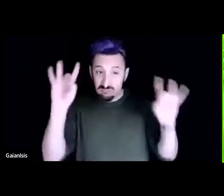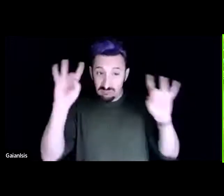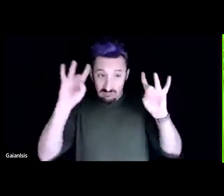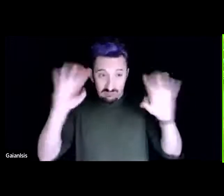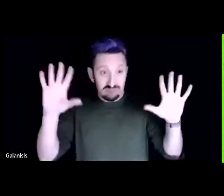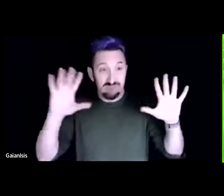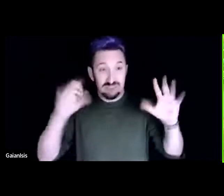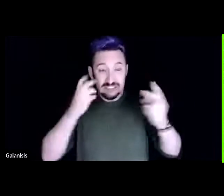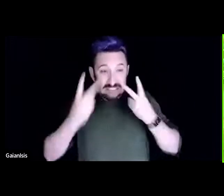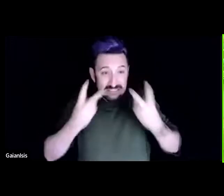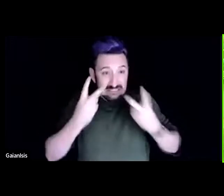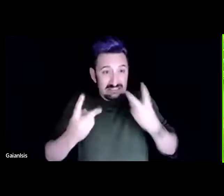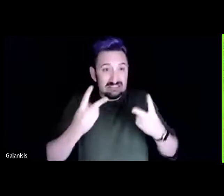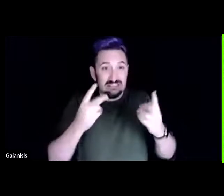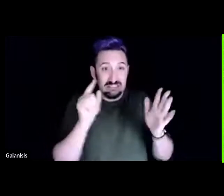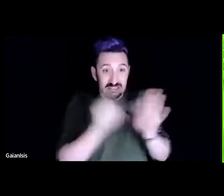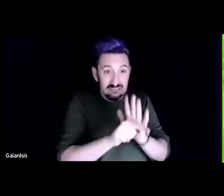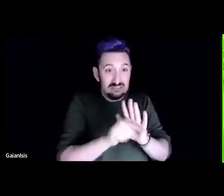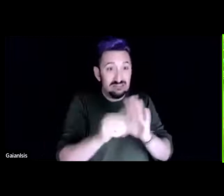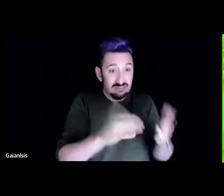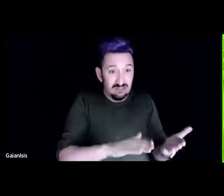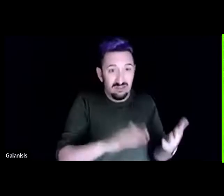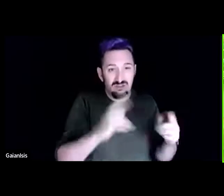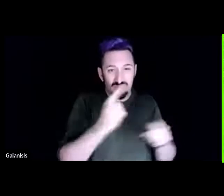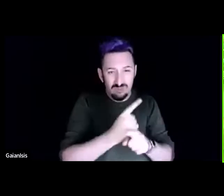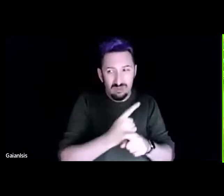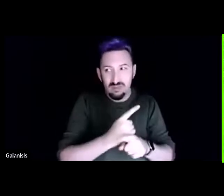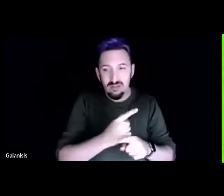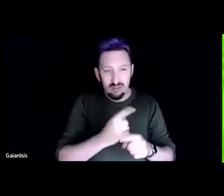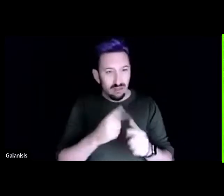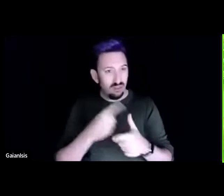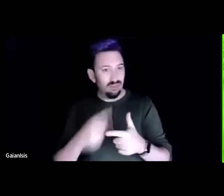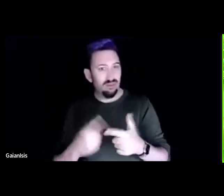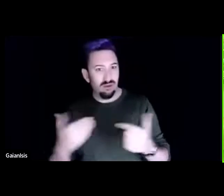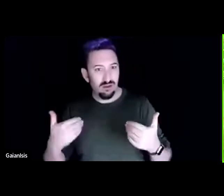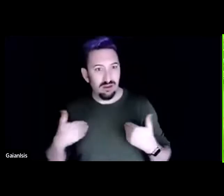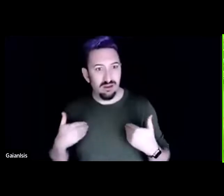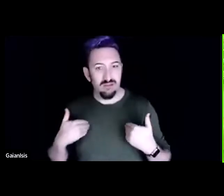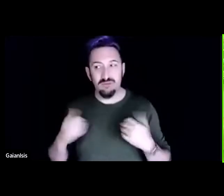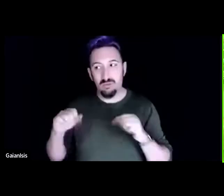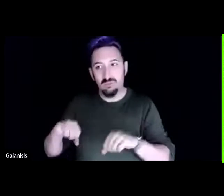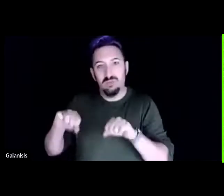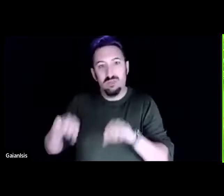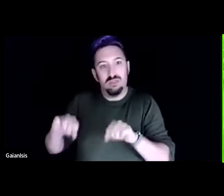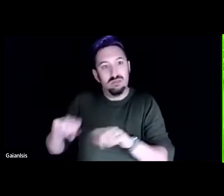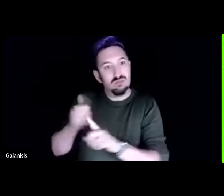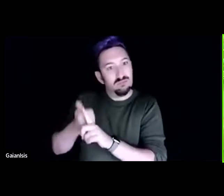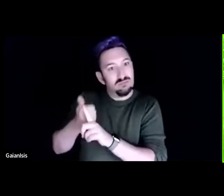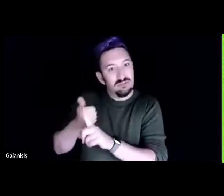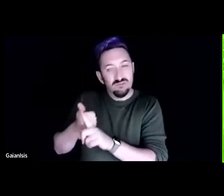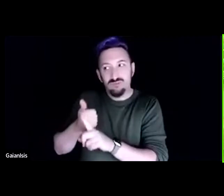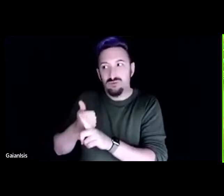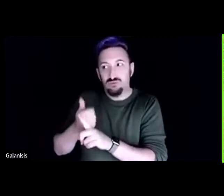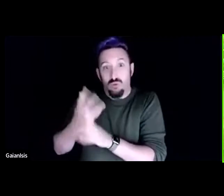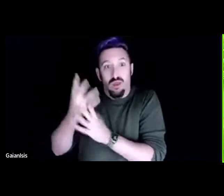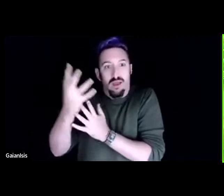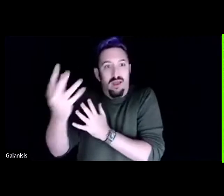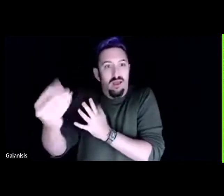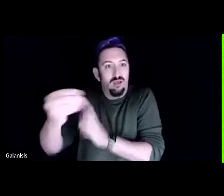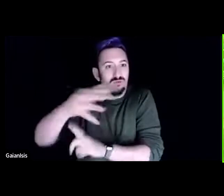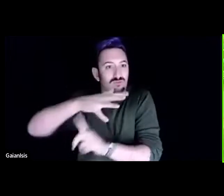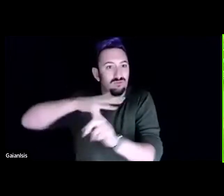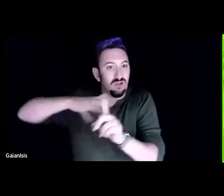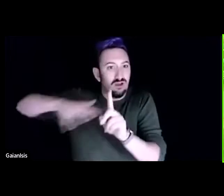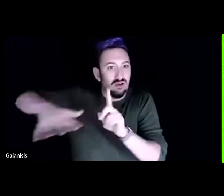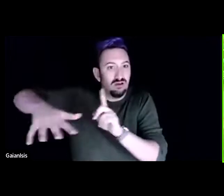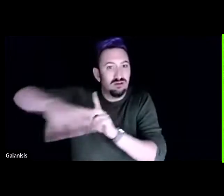demonstration in a practical way by being out in the environment right watching butterflies